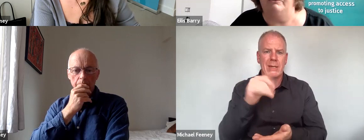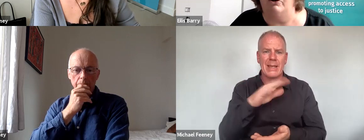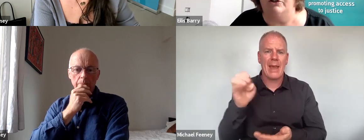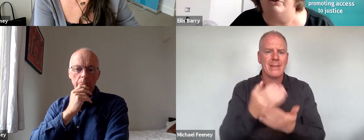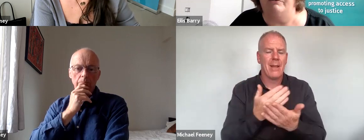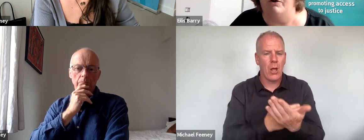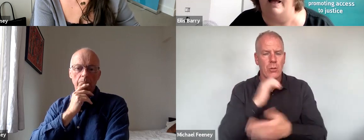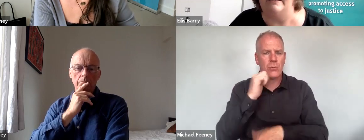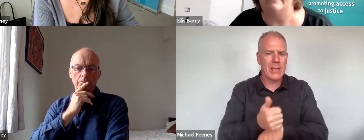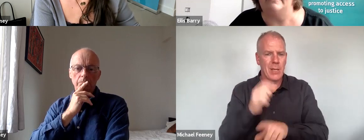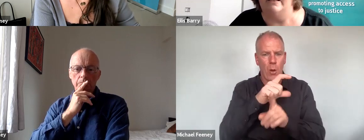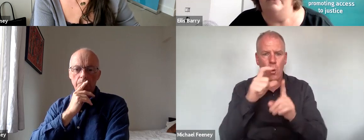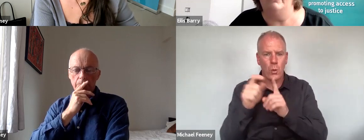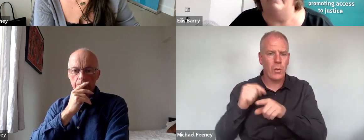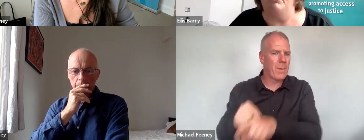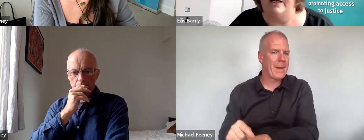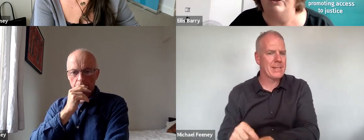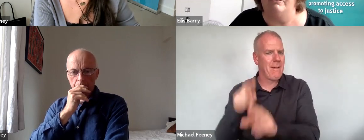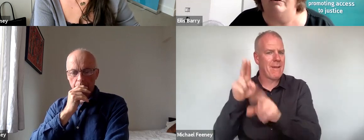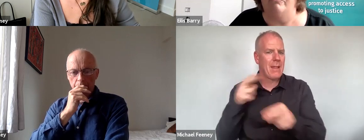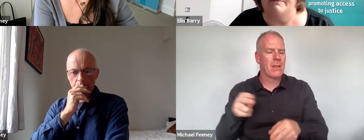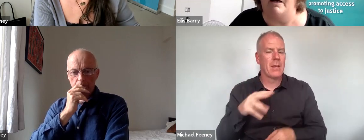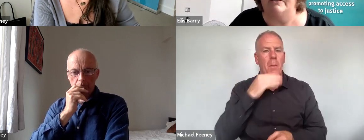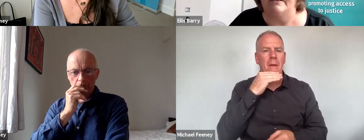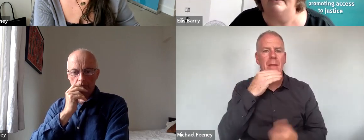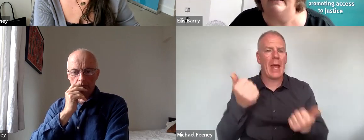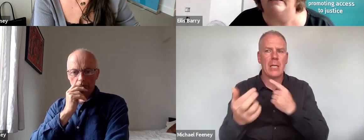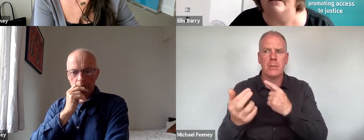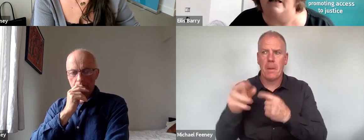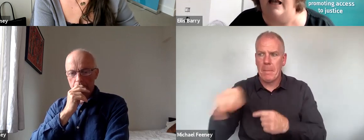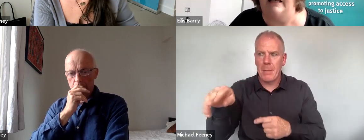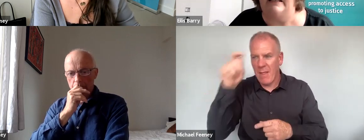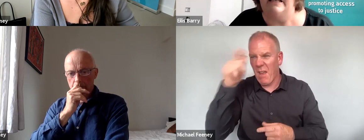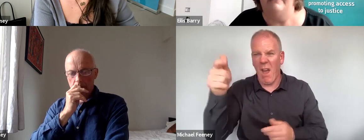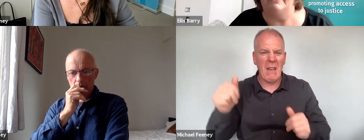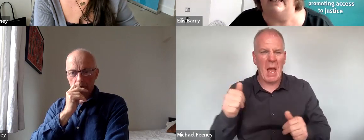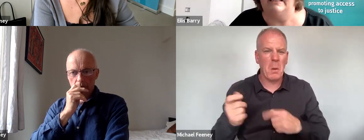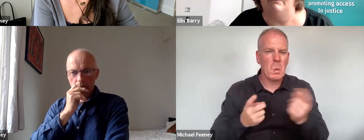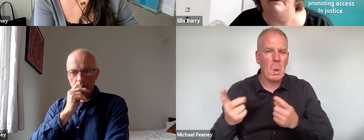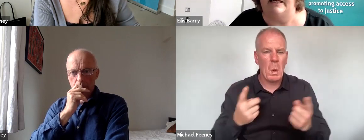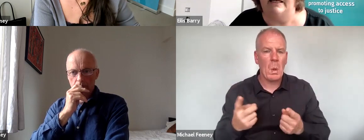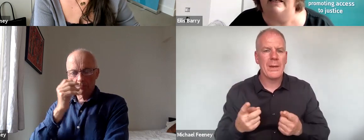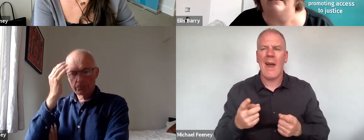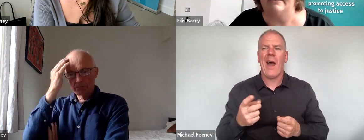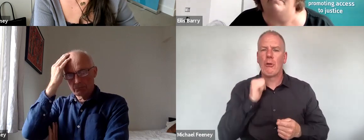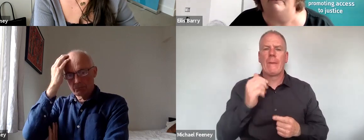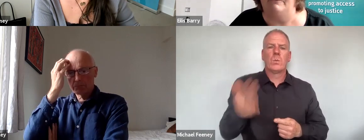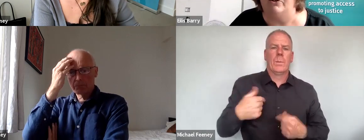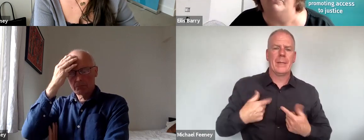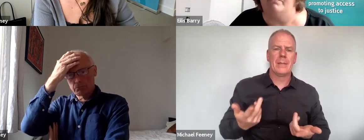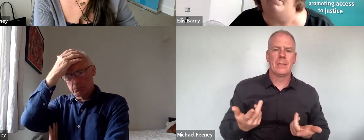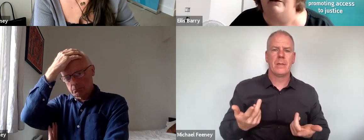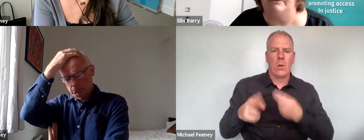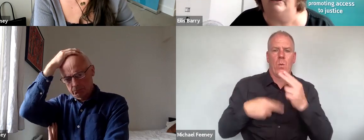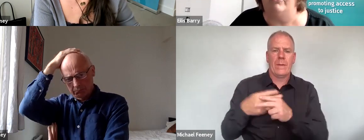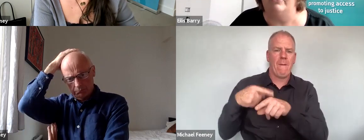establish a culture of compliance, compliance so that potential respondents think it is unlikely that a case will be taken against them if